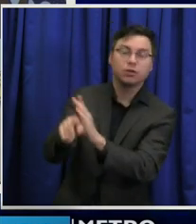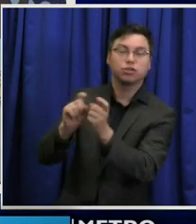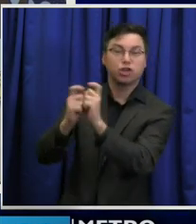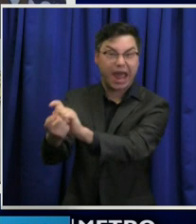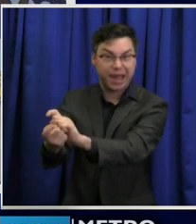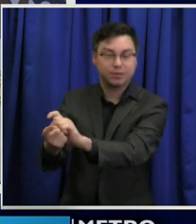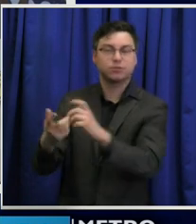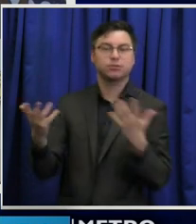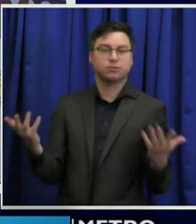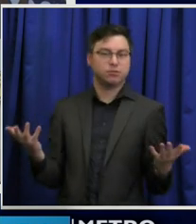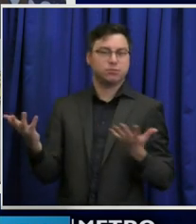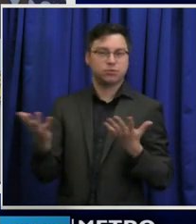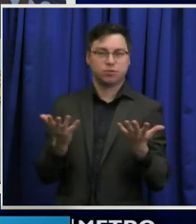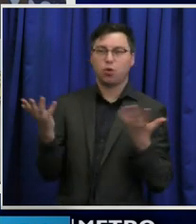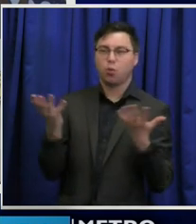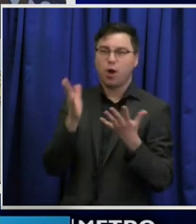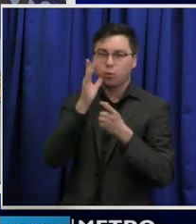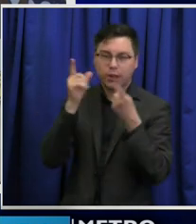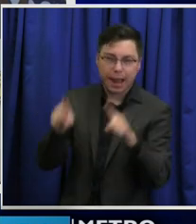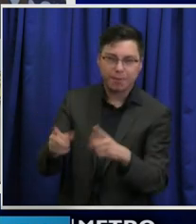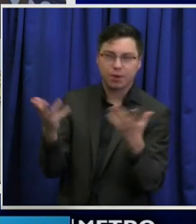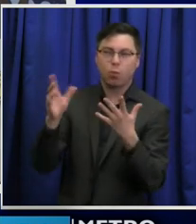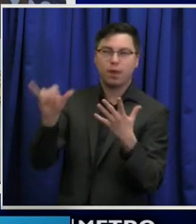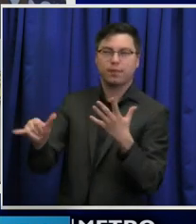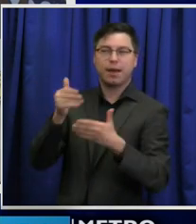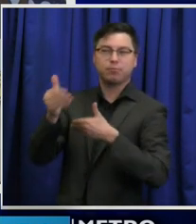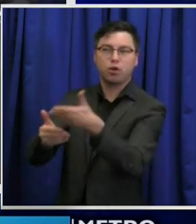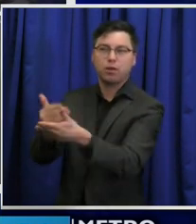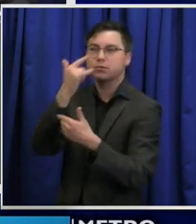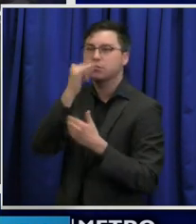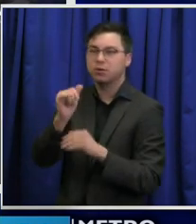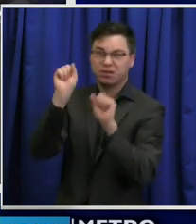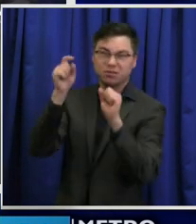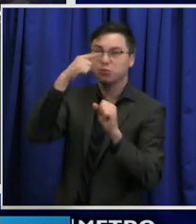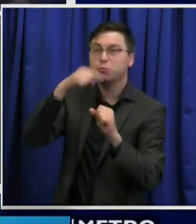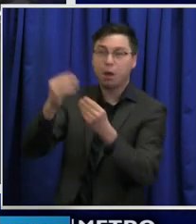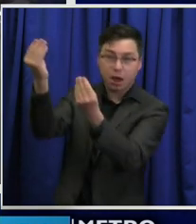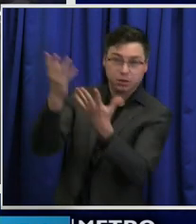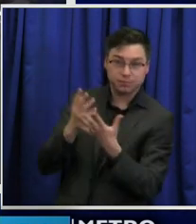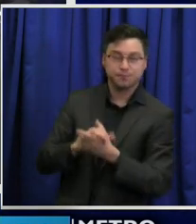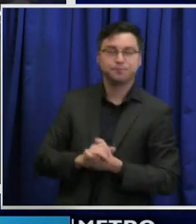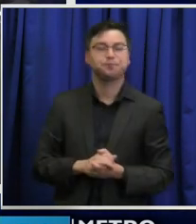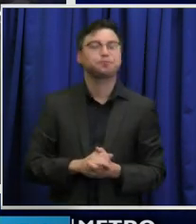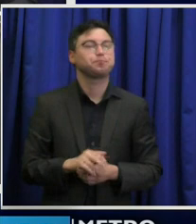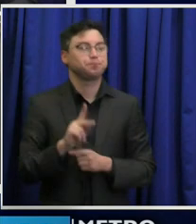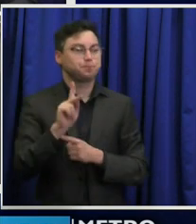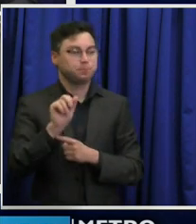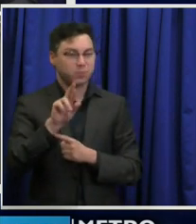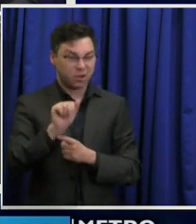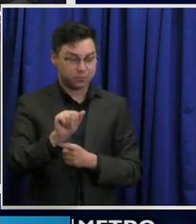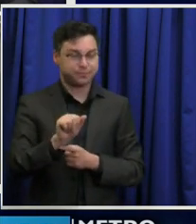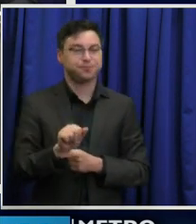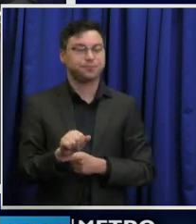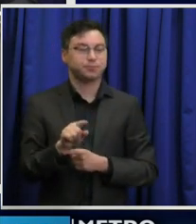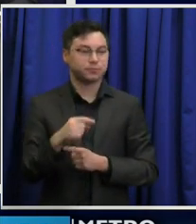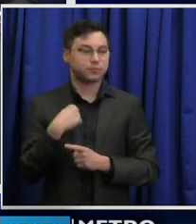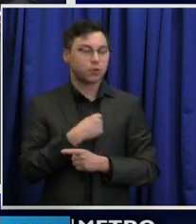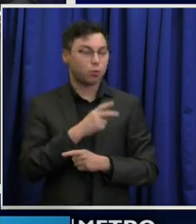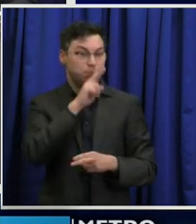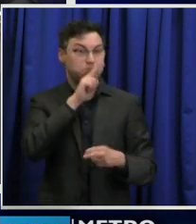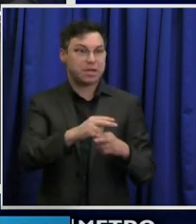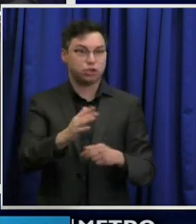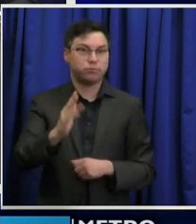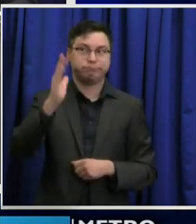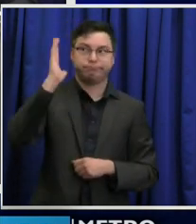will happen and what will that, what will that look like? Well, Kara, I mean, as we've said back to March,